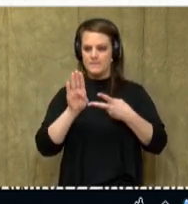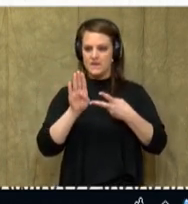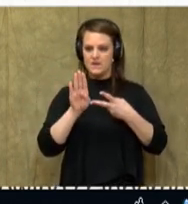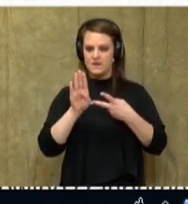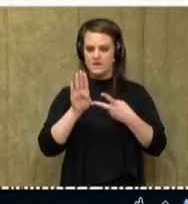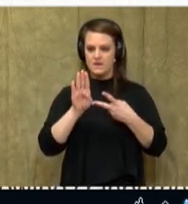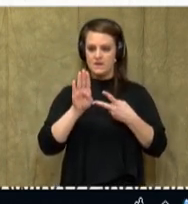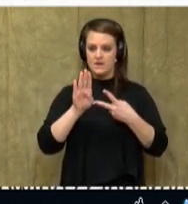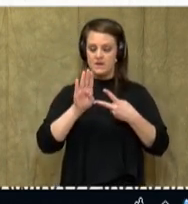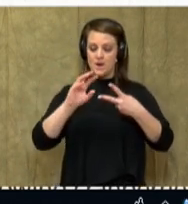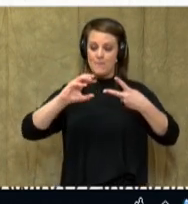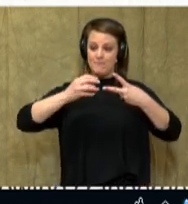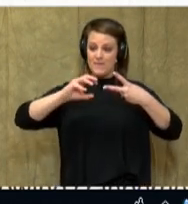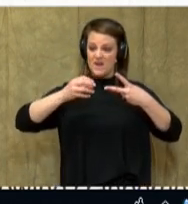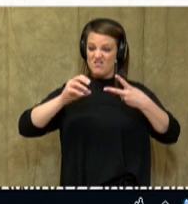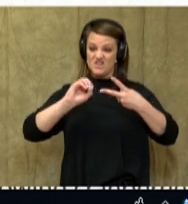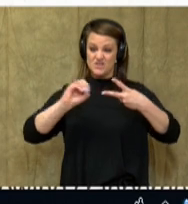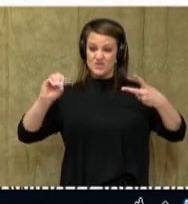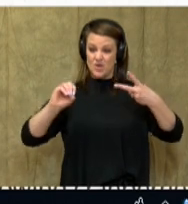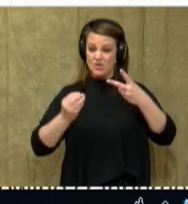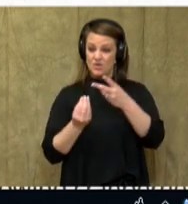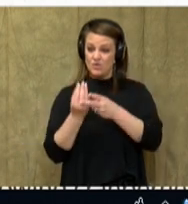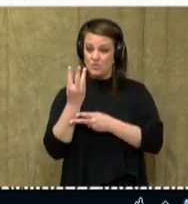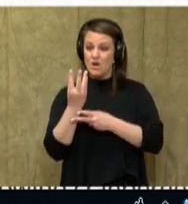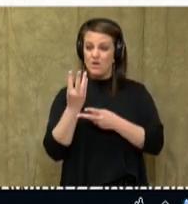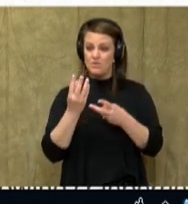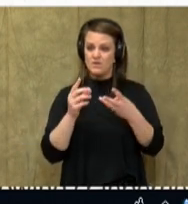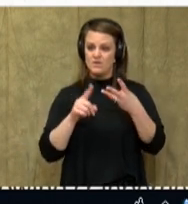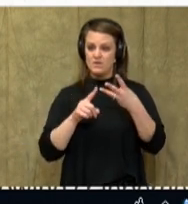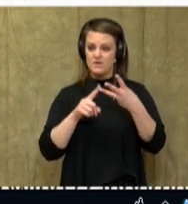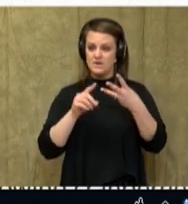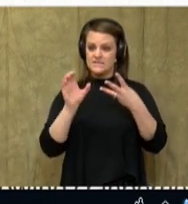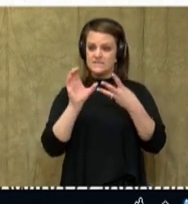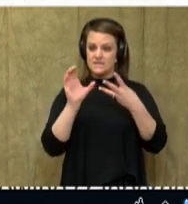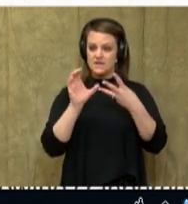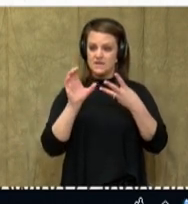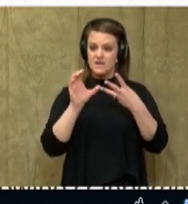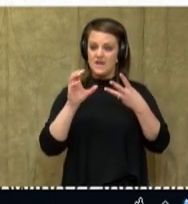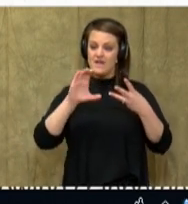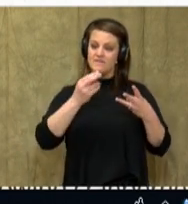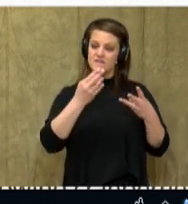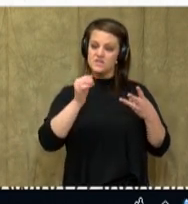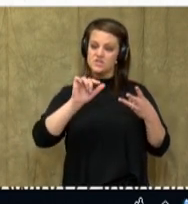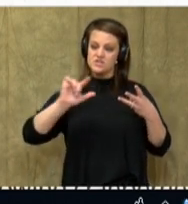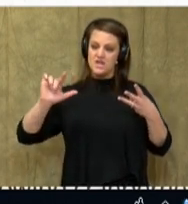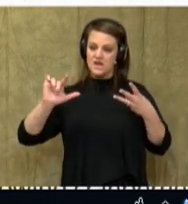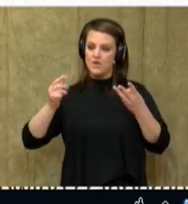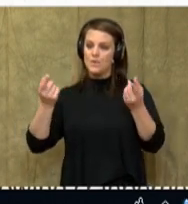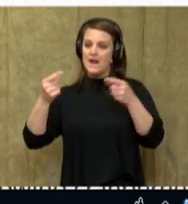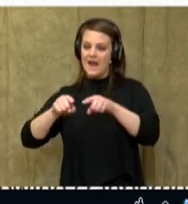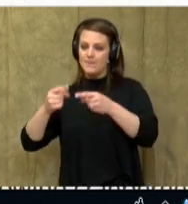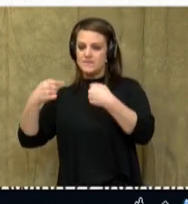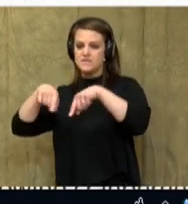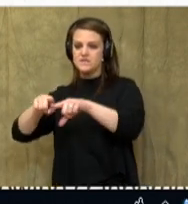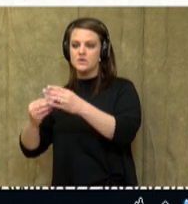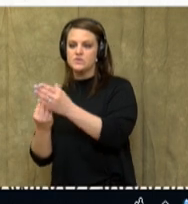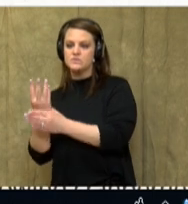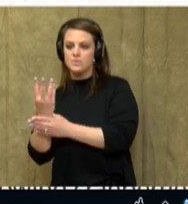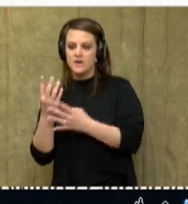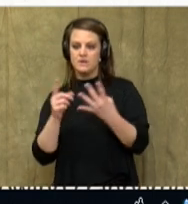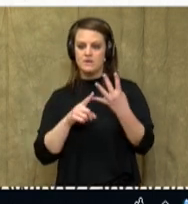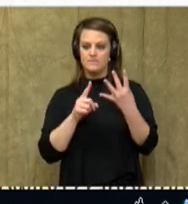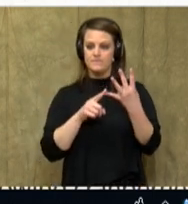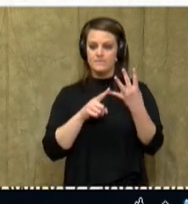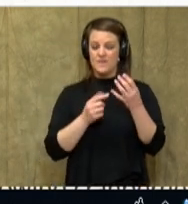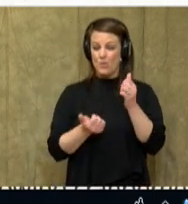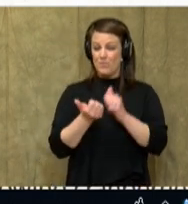cranberries could no longer grow in the soil. C, the chill would take place in the spring. Or D,